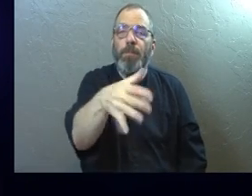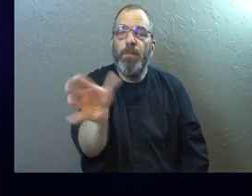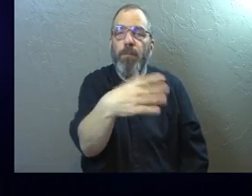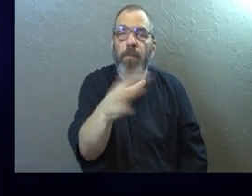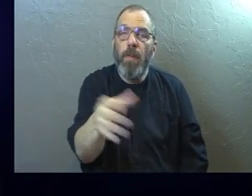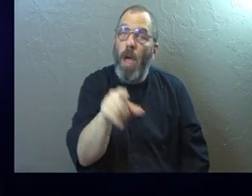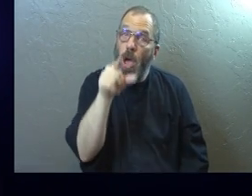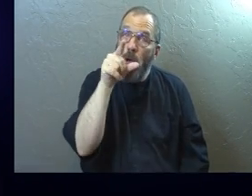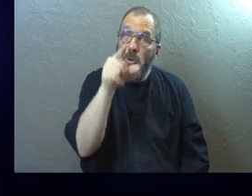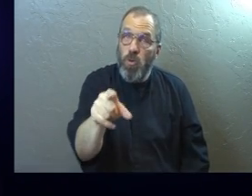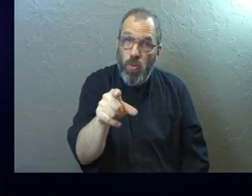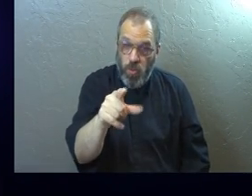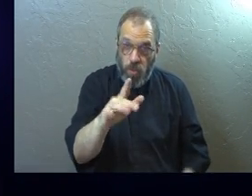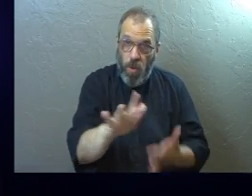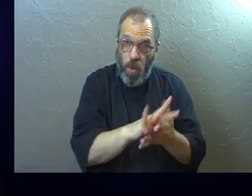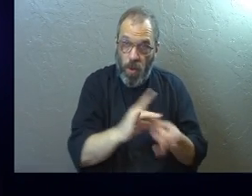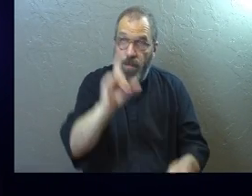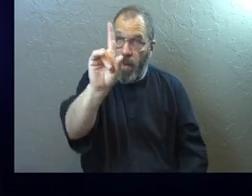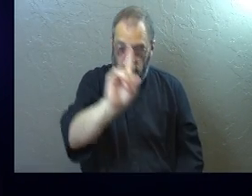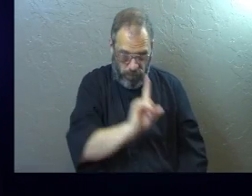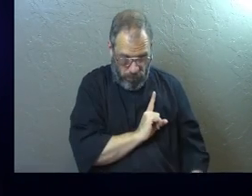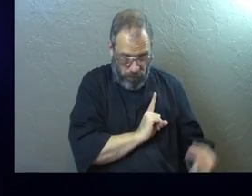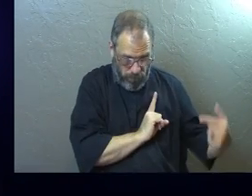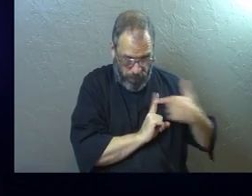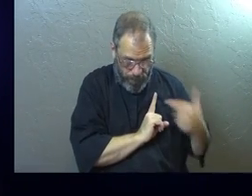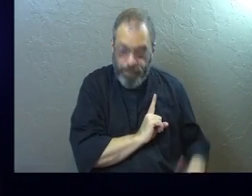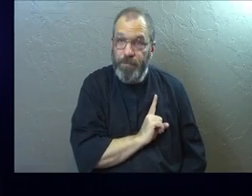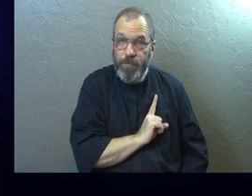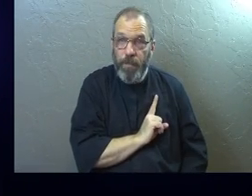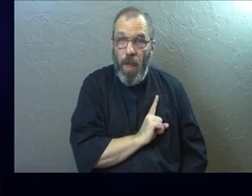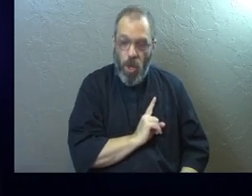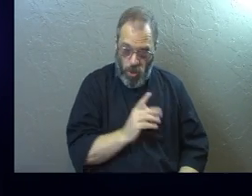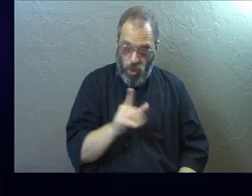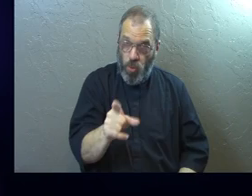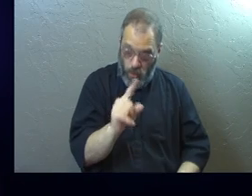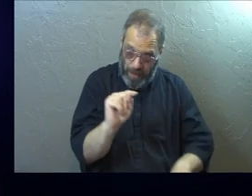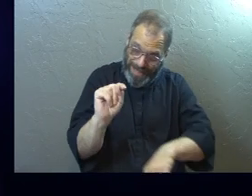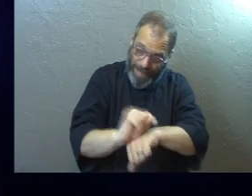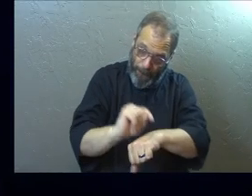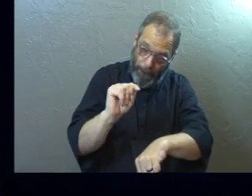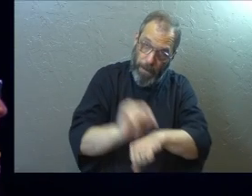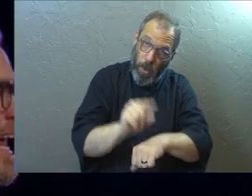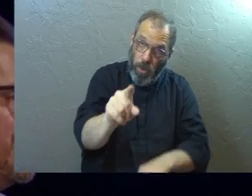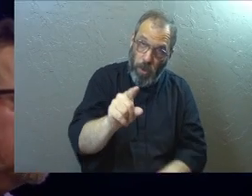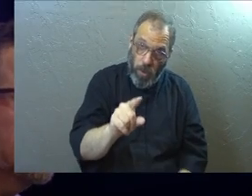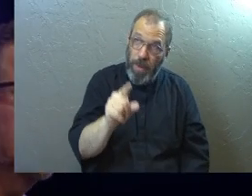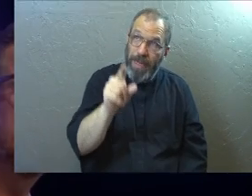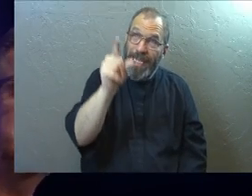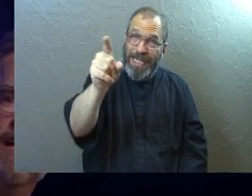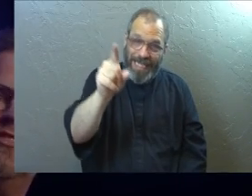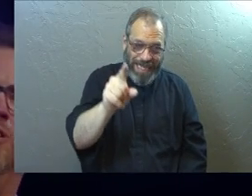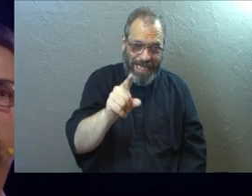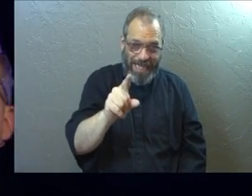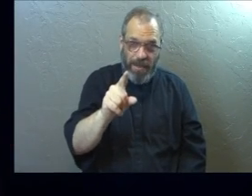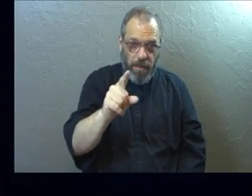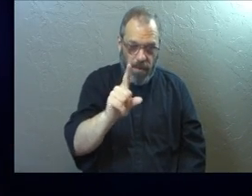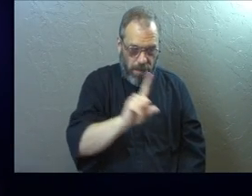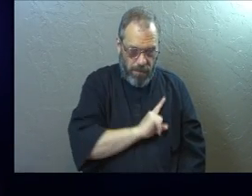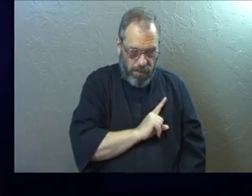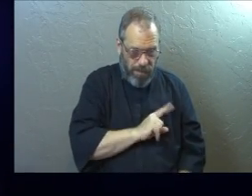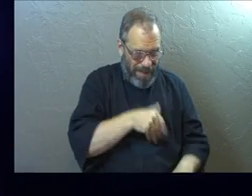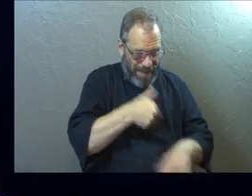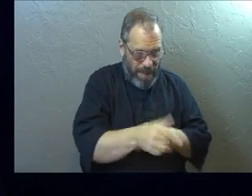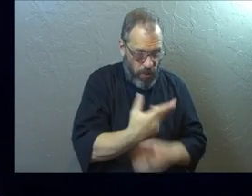is you've got the Holy Spirit in you. You are a temple of the Holy Spirit. He can't send you